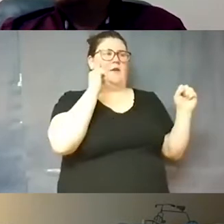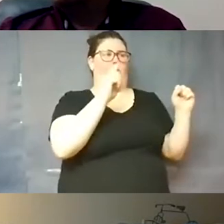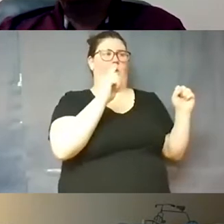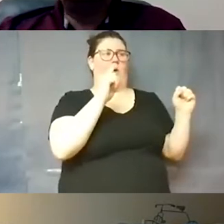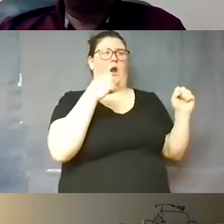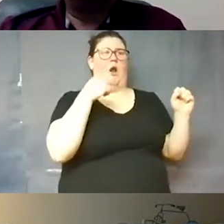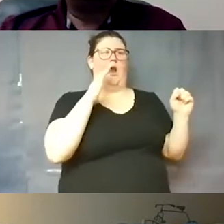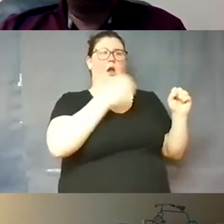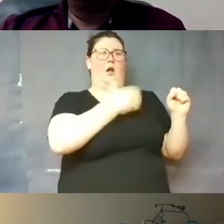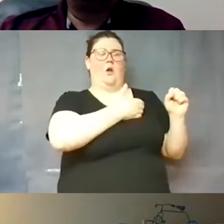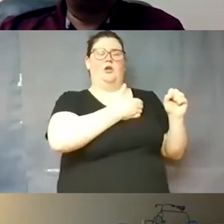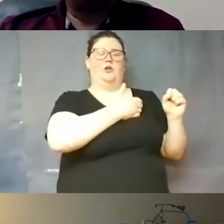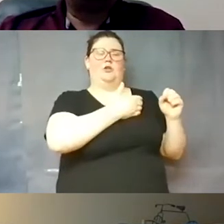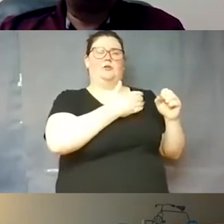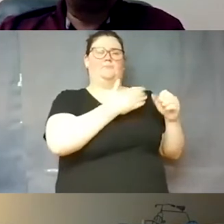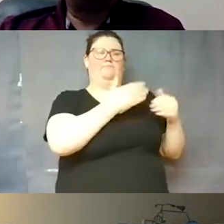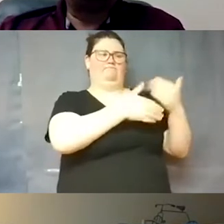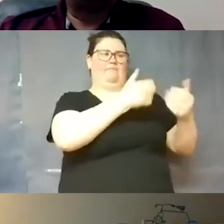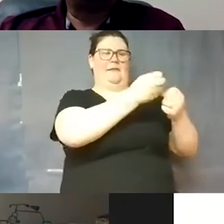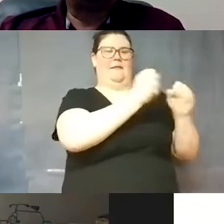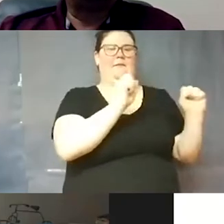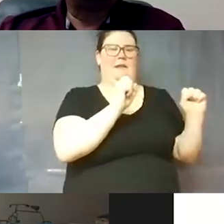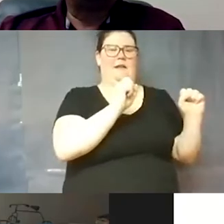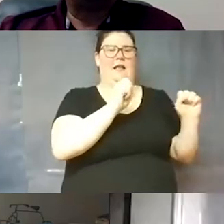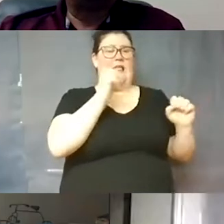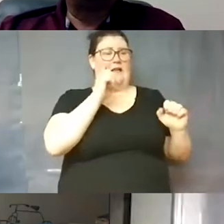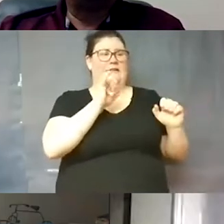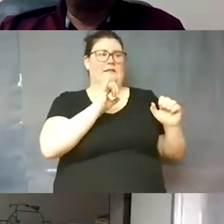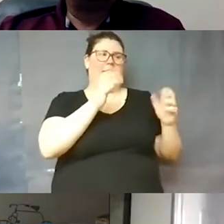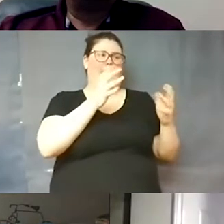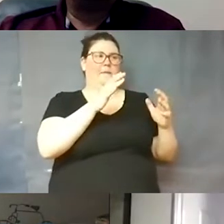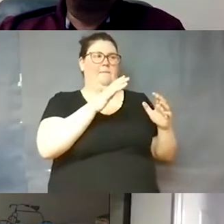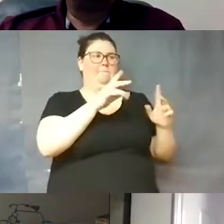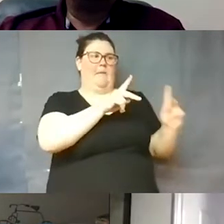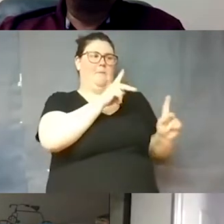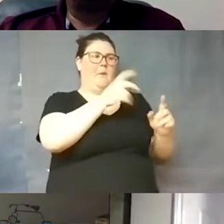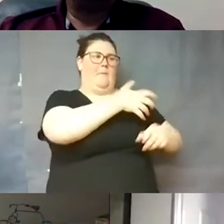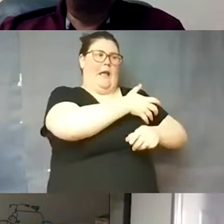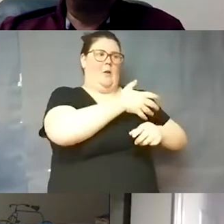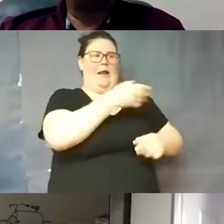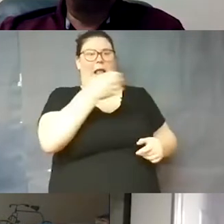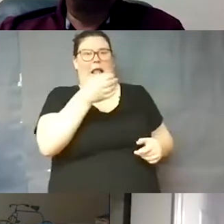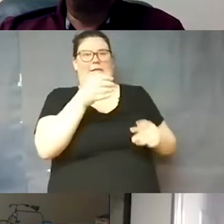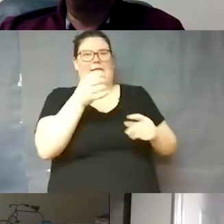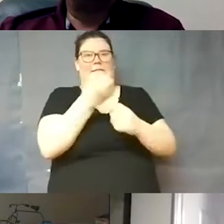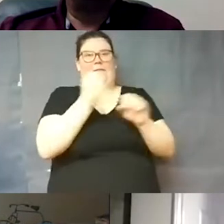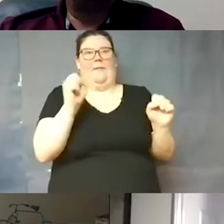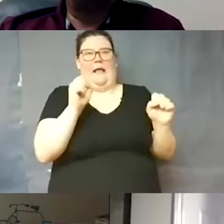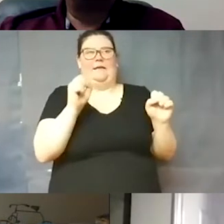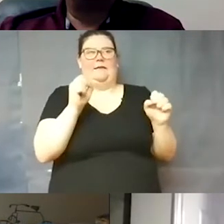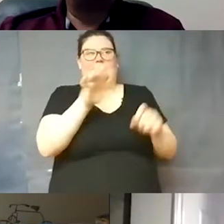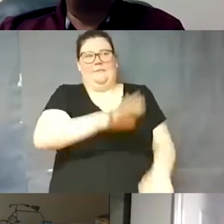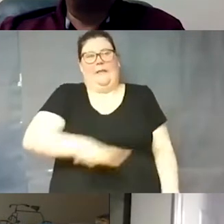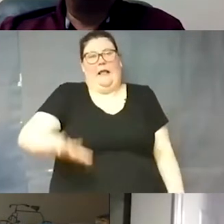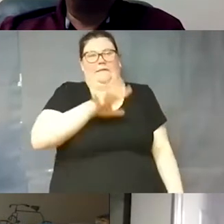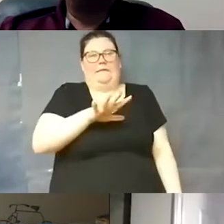that's both a people power um and space um conundrum correct